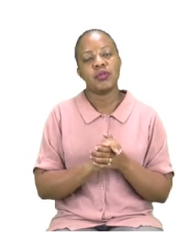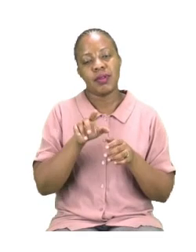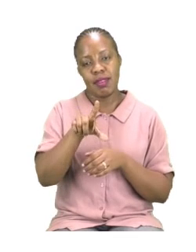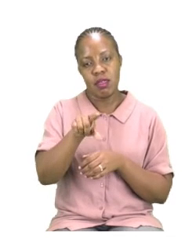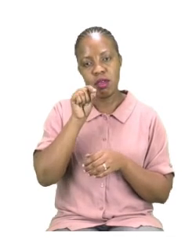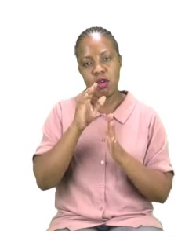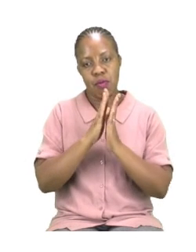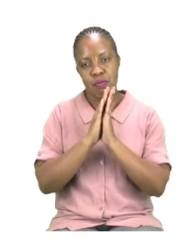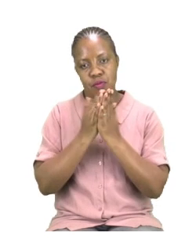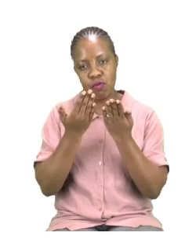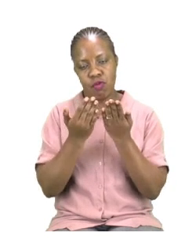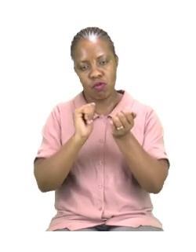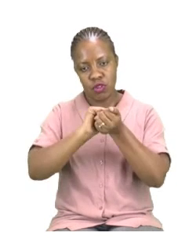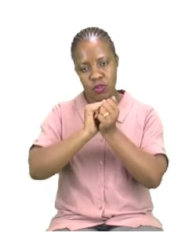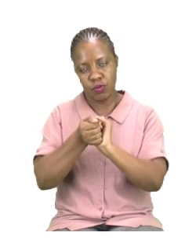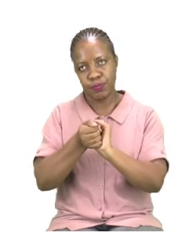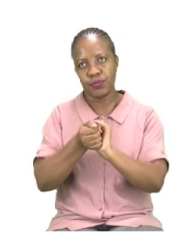the table.